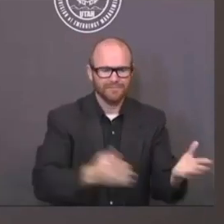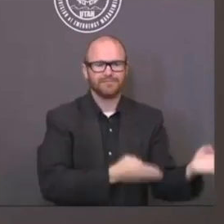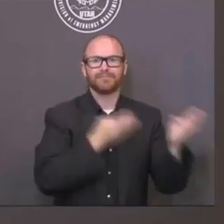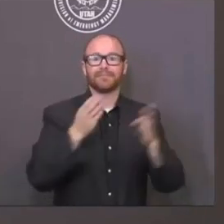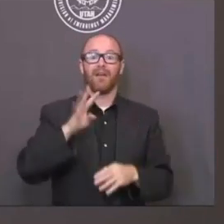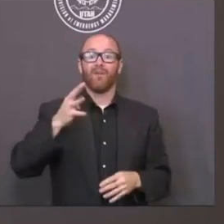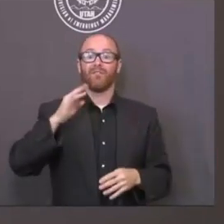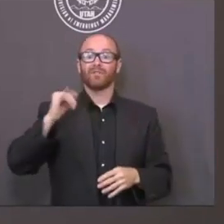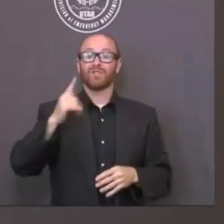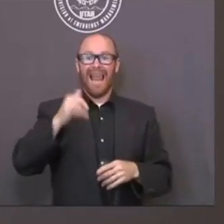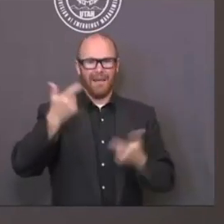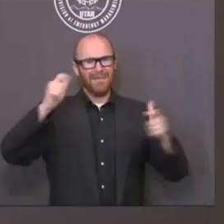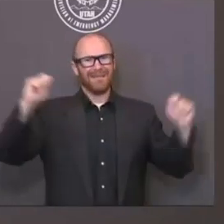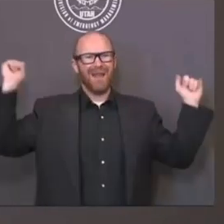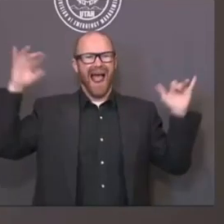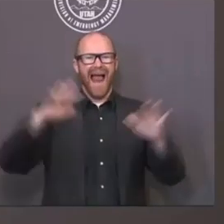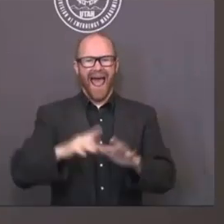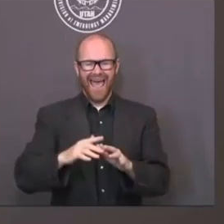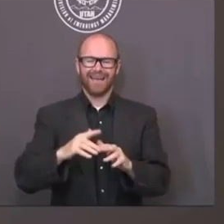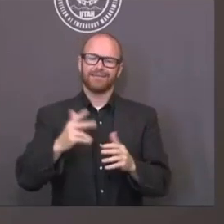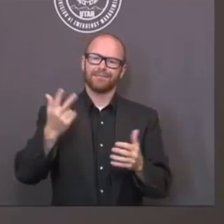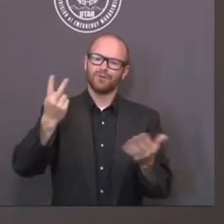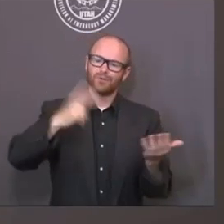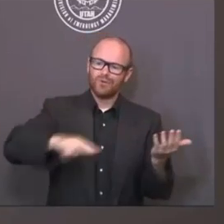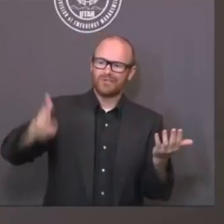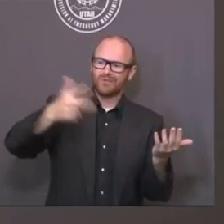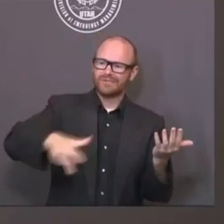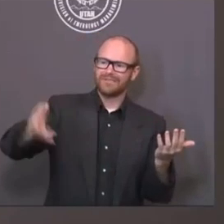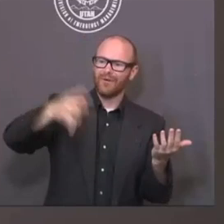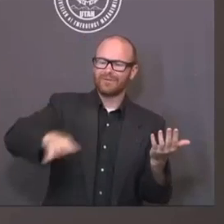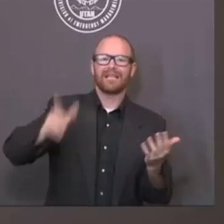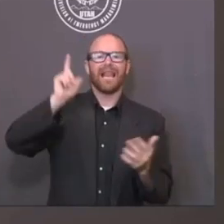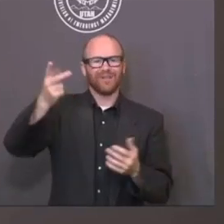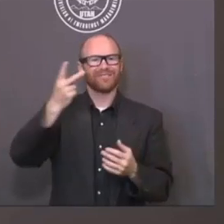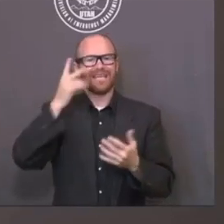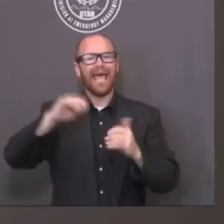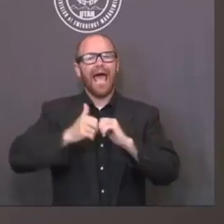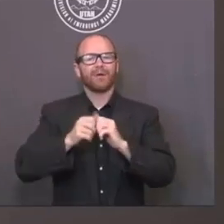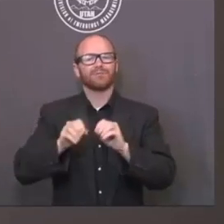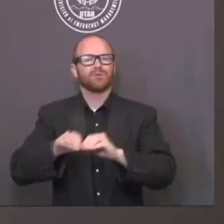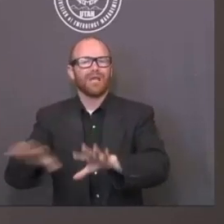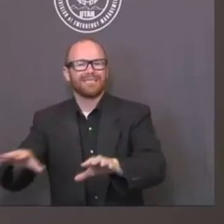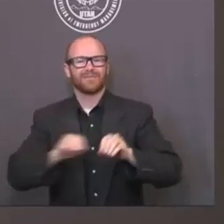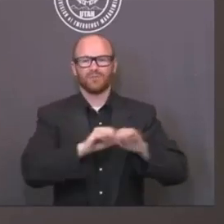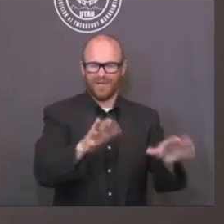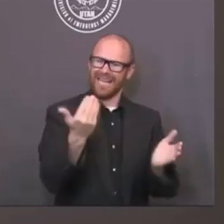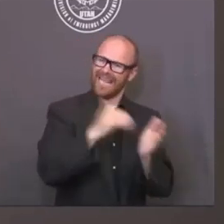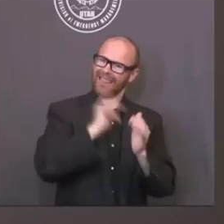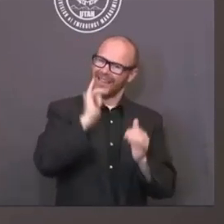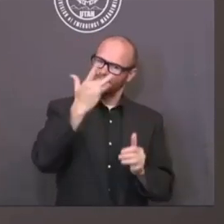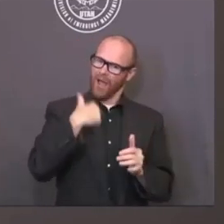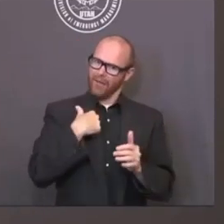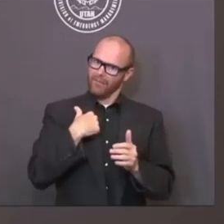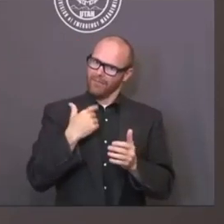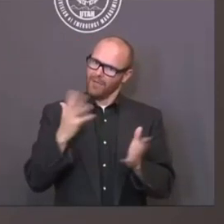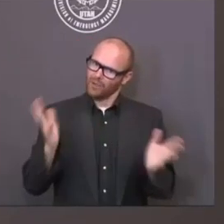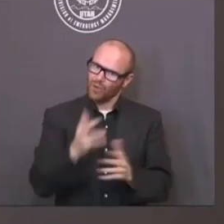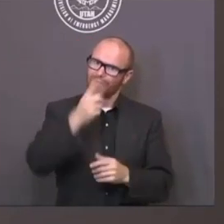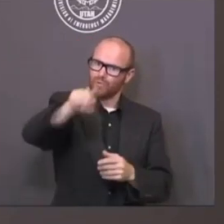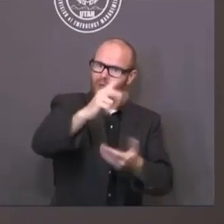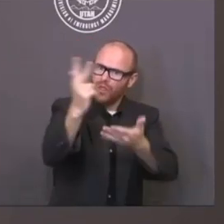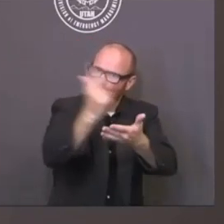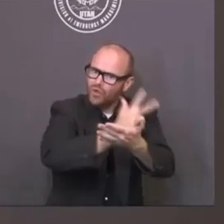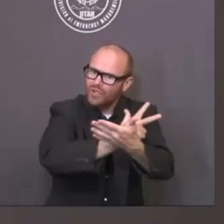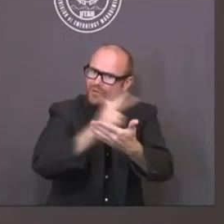That's why I want to see what happens over these next three weeks with a renewed emphasis on us all wearing the mask at